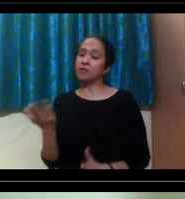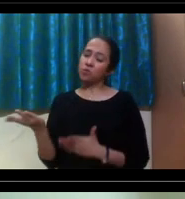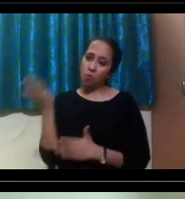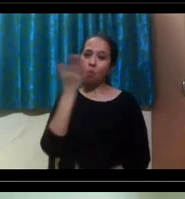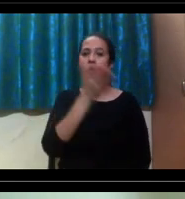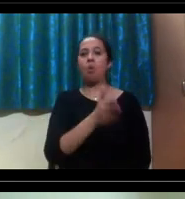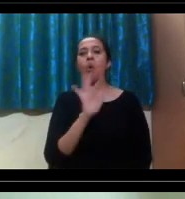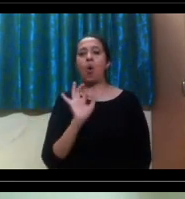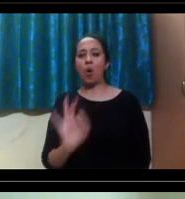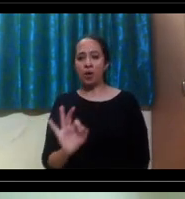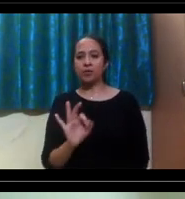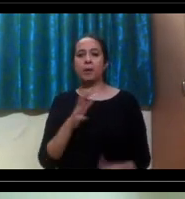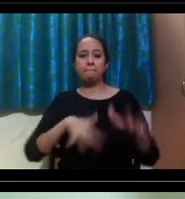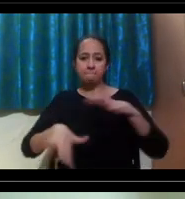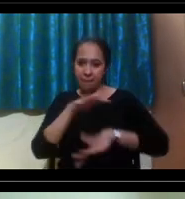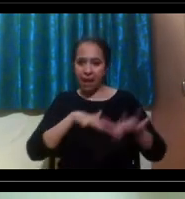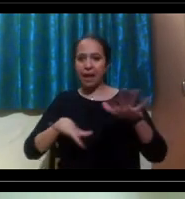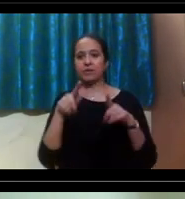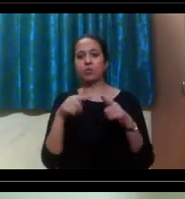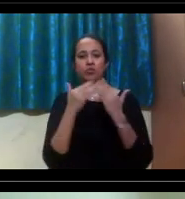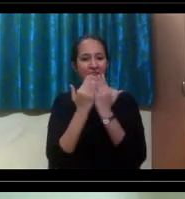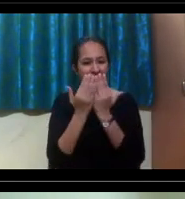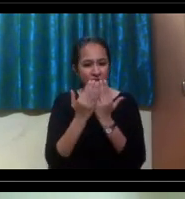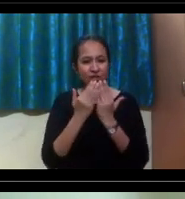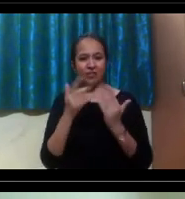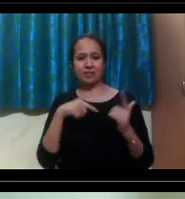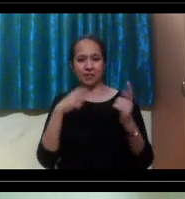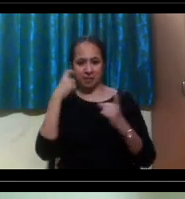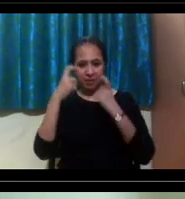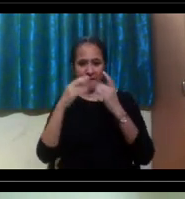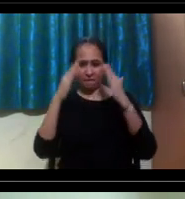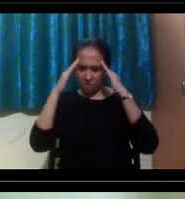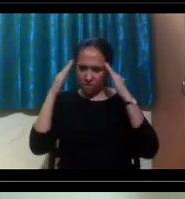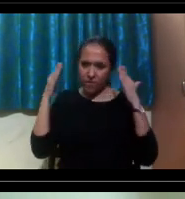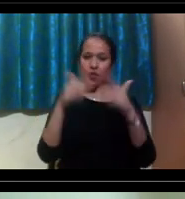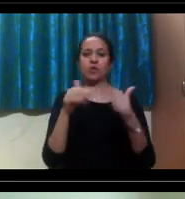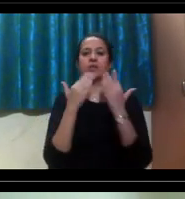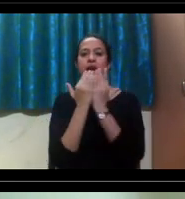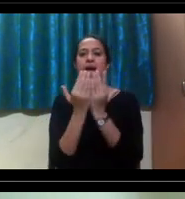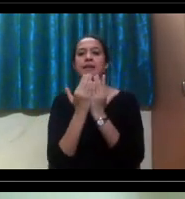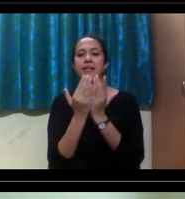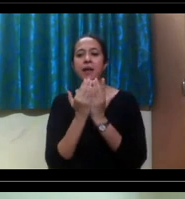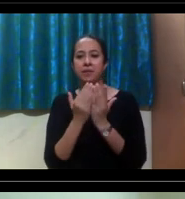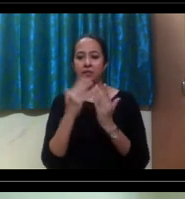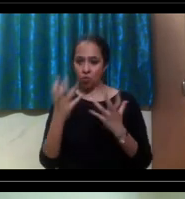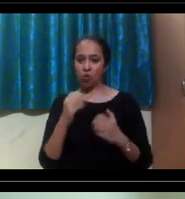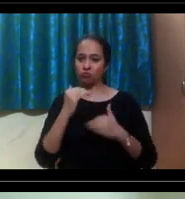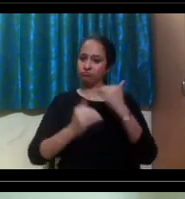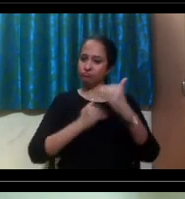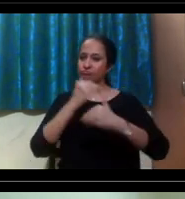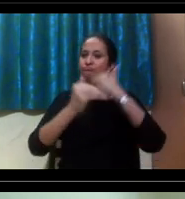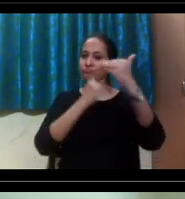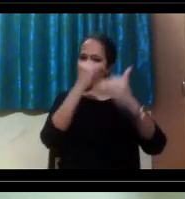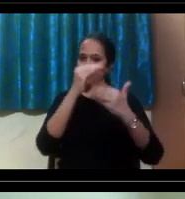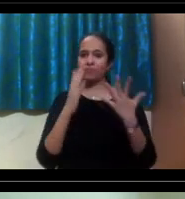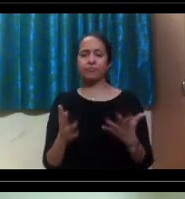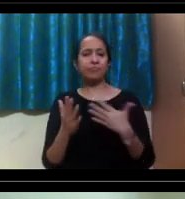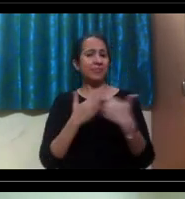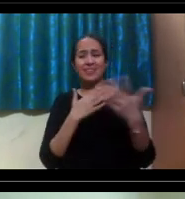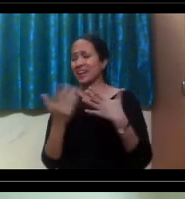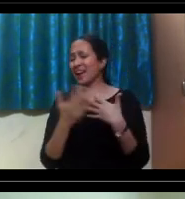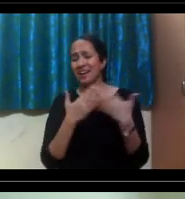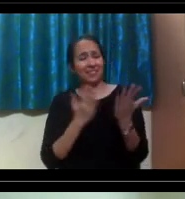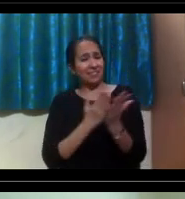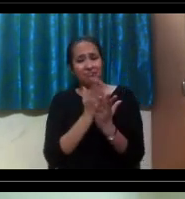Is it for your studies and you've, you know, very academic focus with, I want this degree in education or whatever it might be,